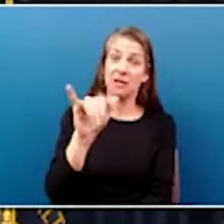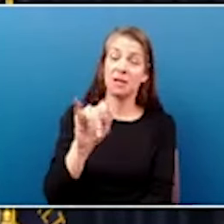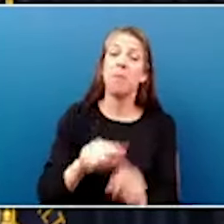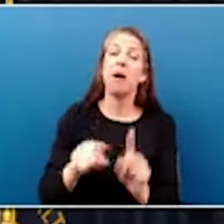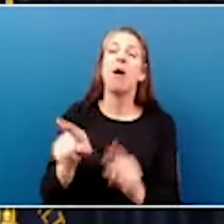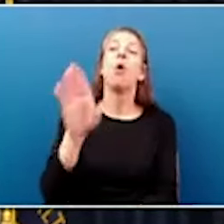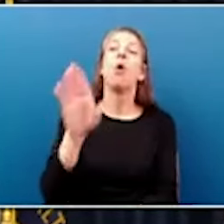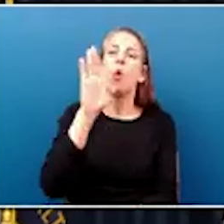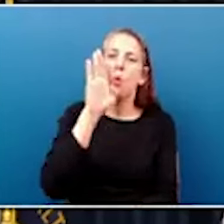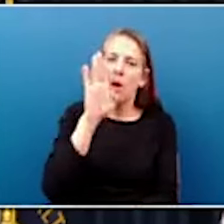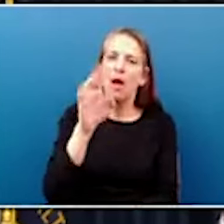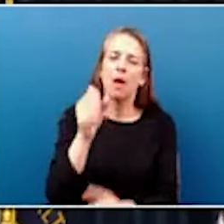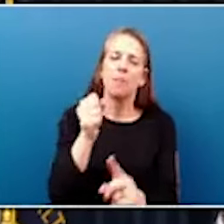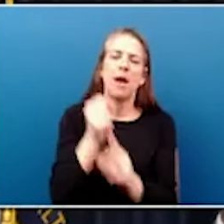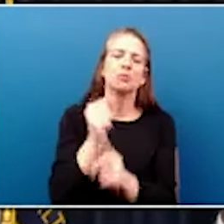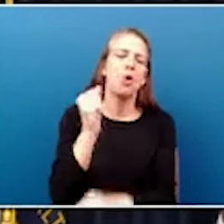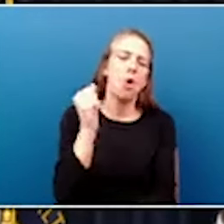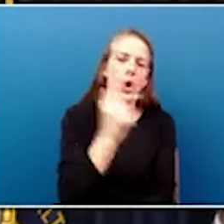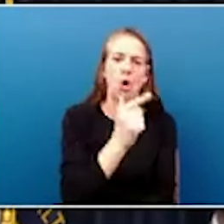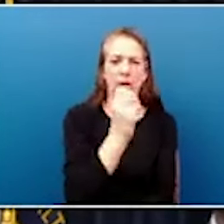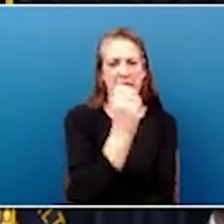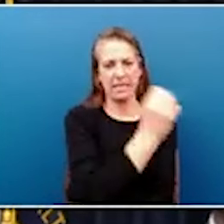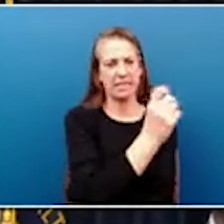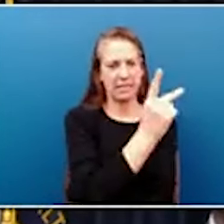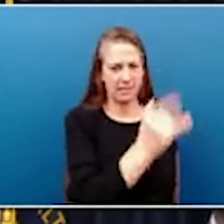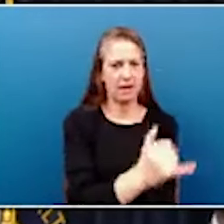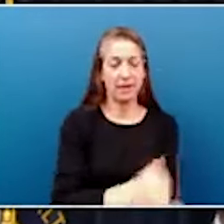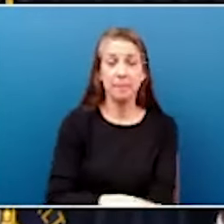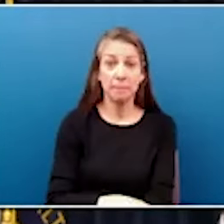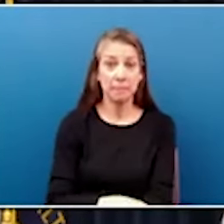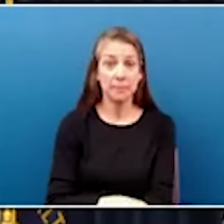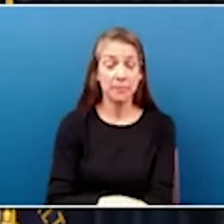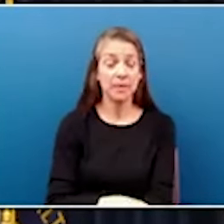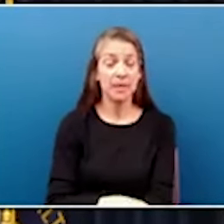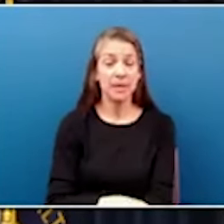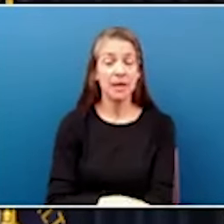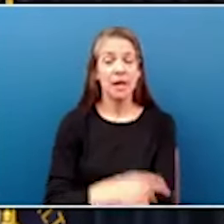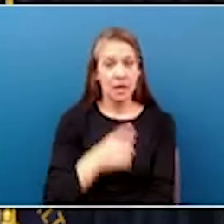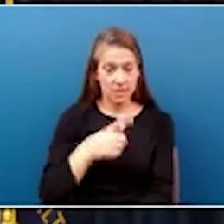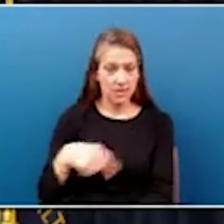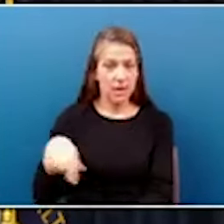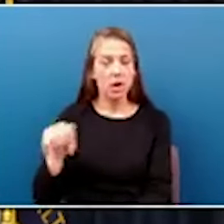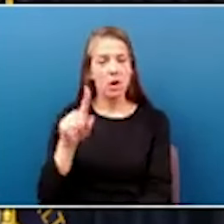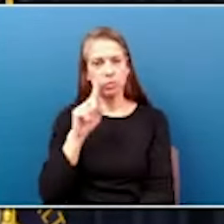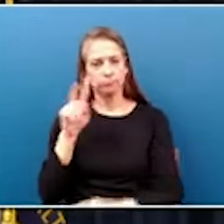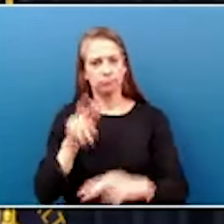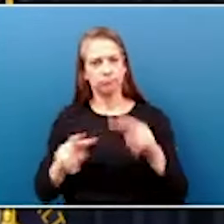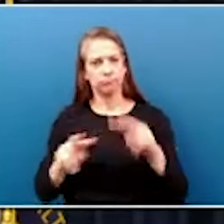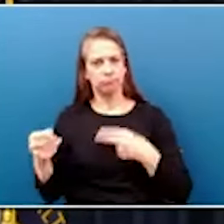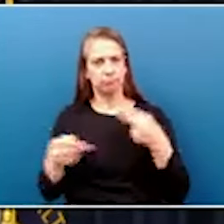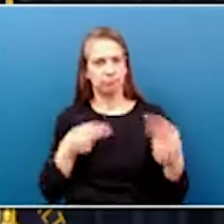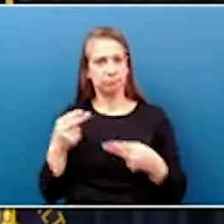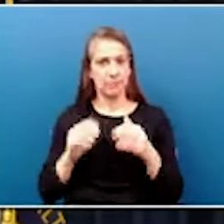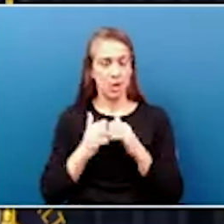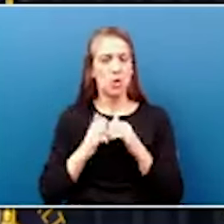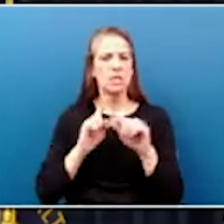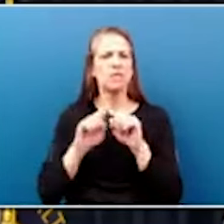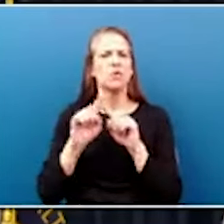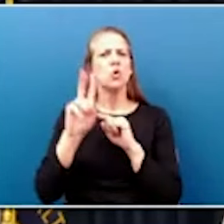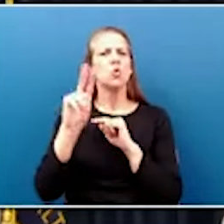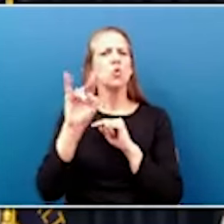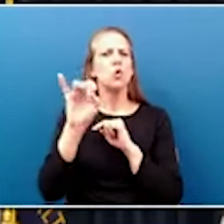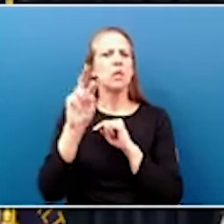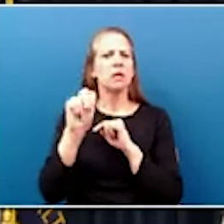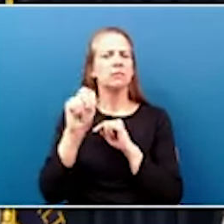of Eastern Kentucky. Together, they're going to prioritize local hiring through partnerships with several unions in the Southeast